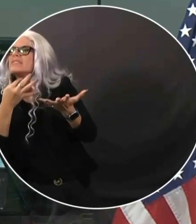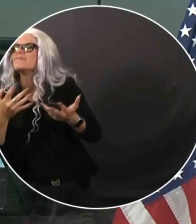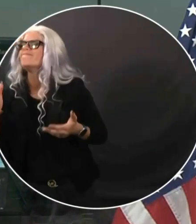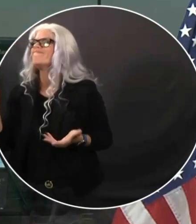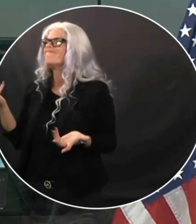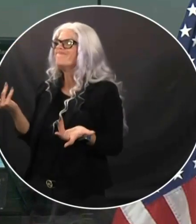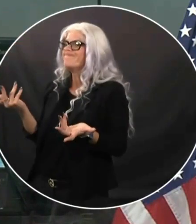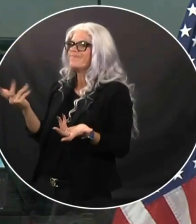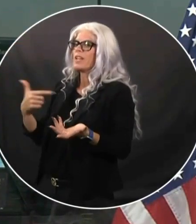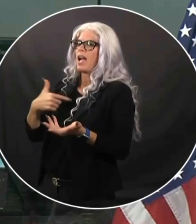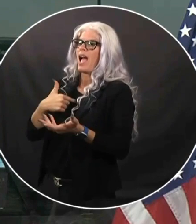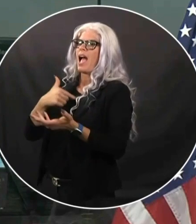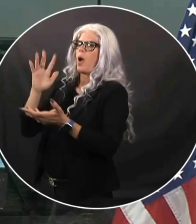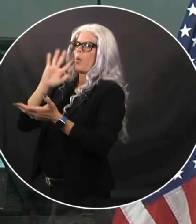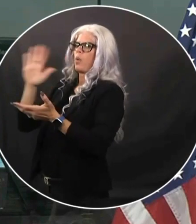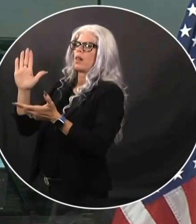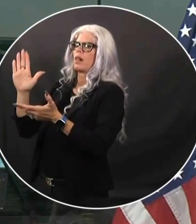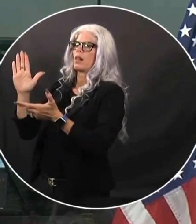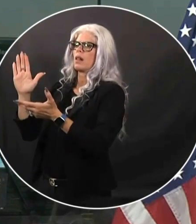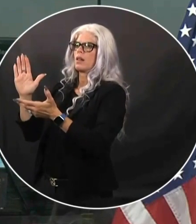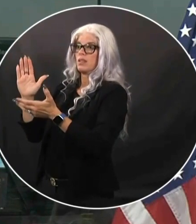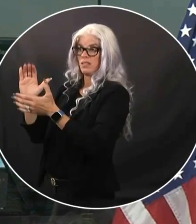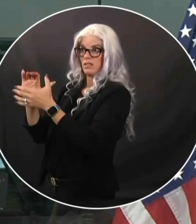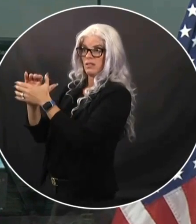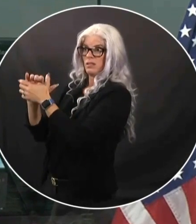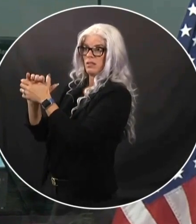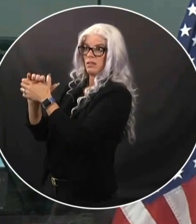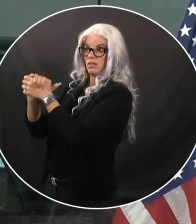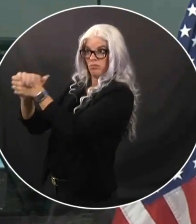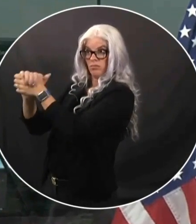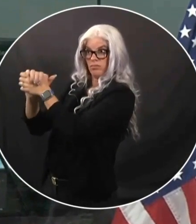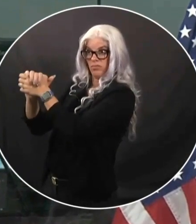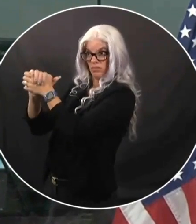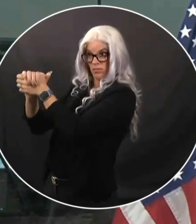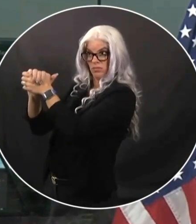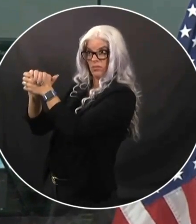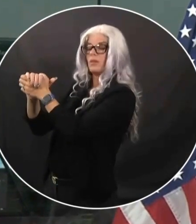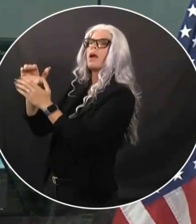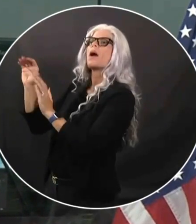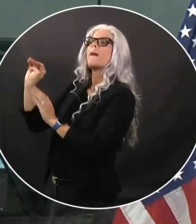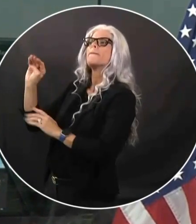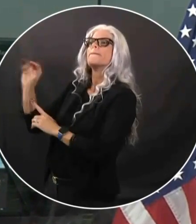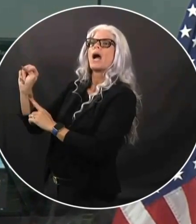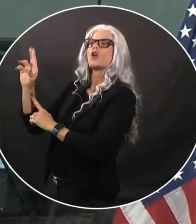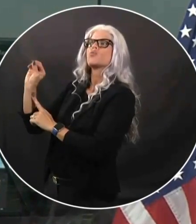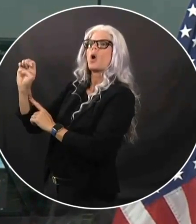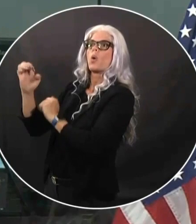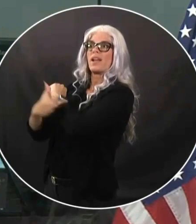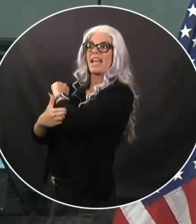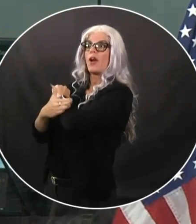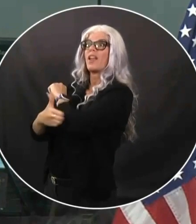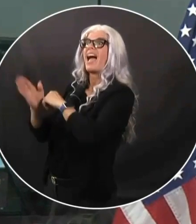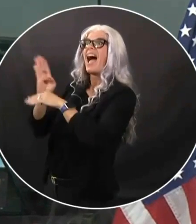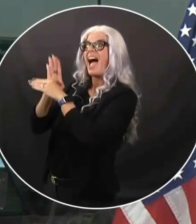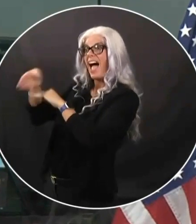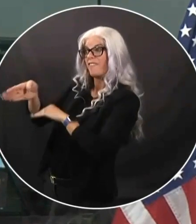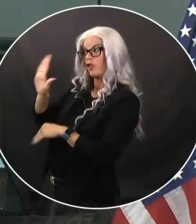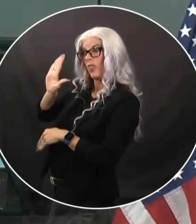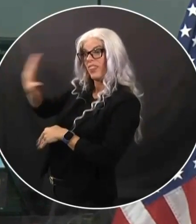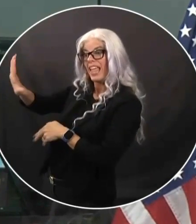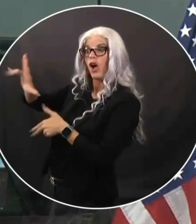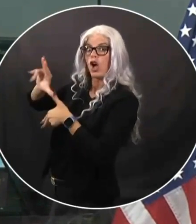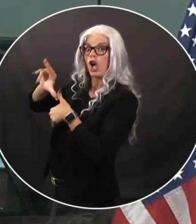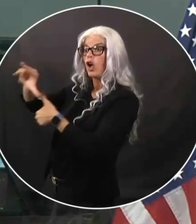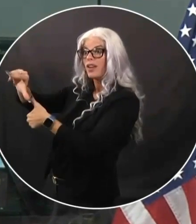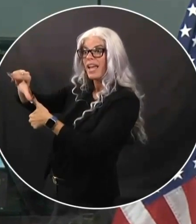to Monroe County after Hurricane Irma. A lot of that stuff is driven at the local level and with state supporting